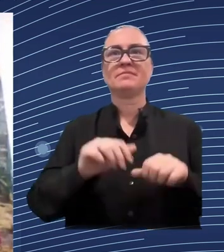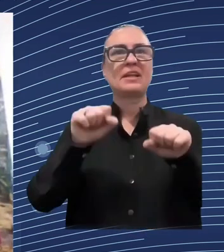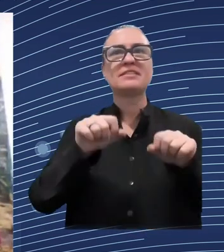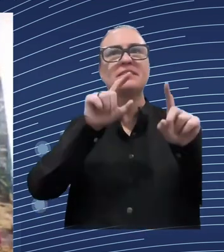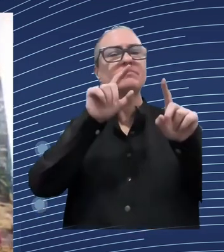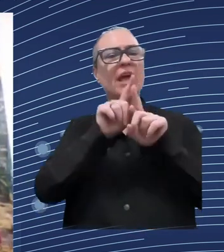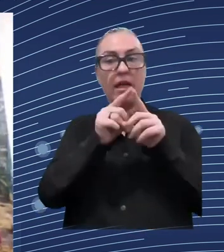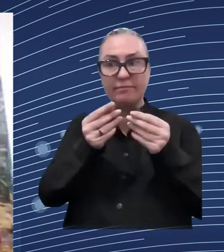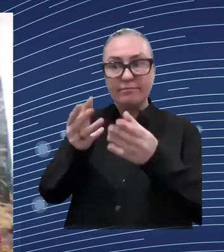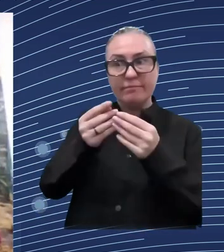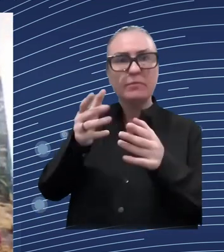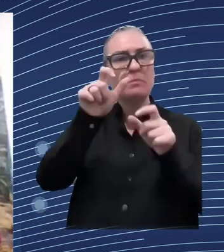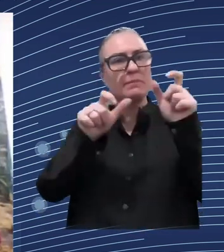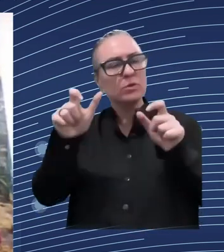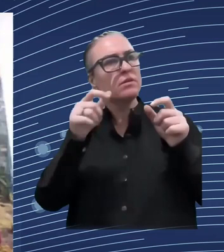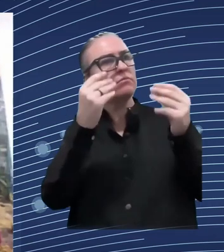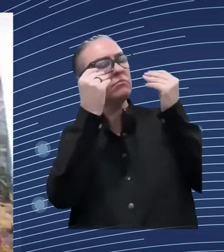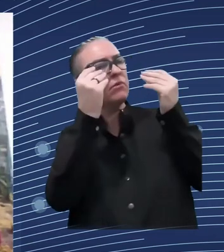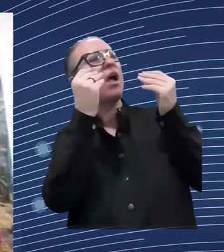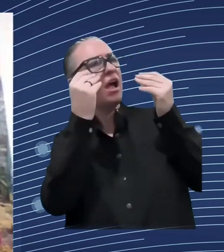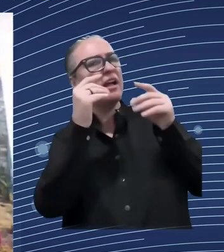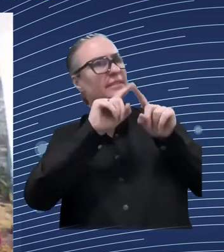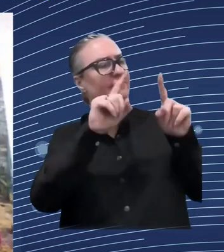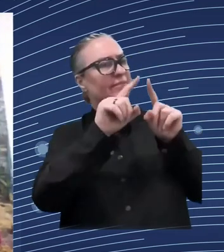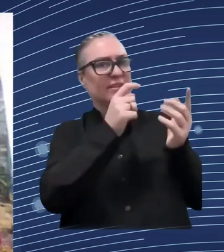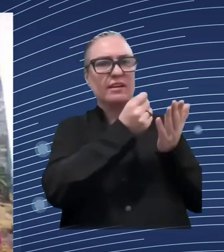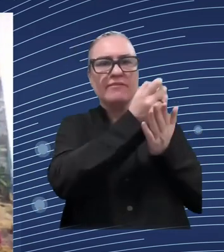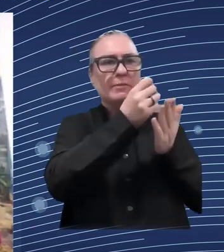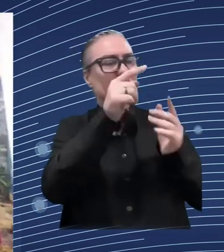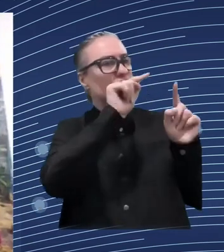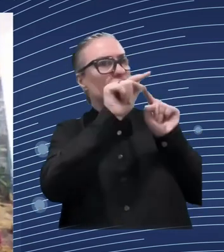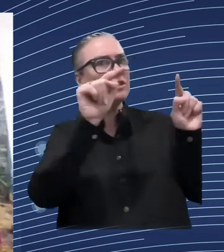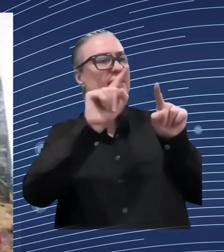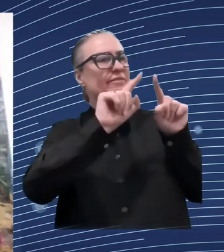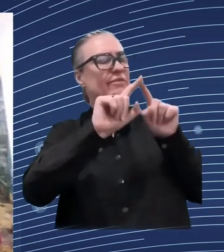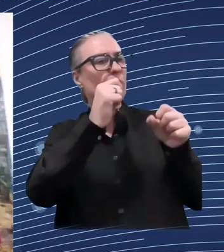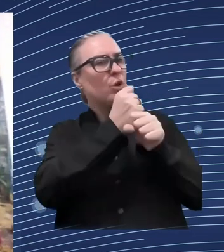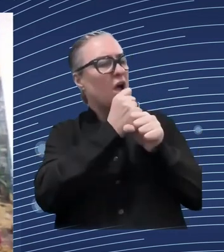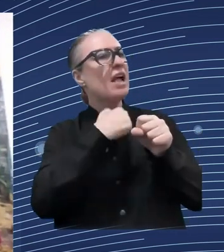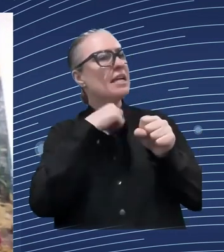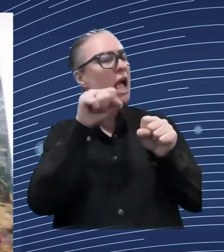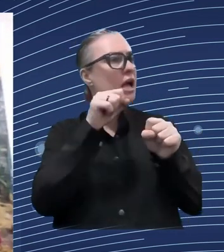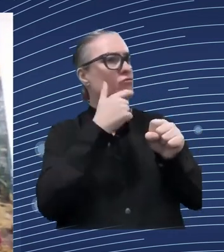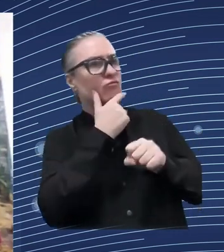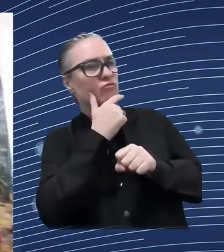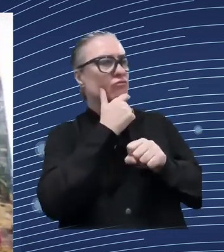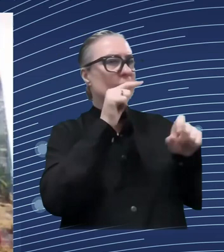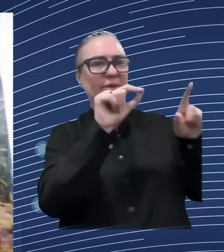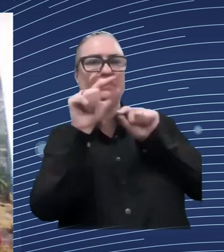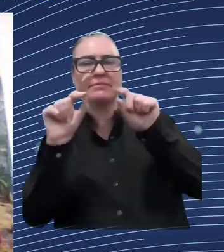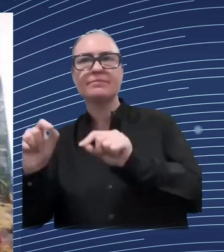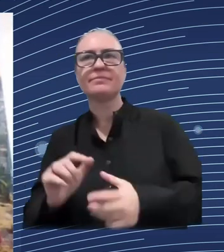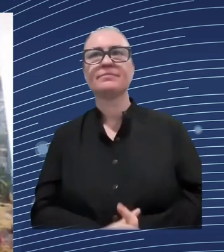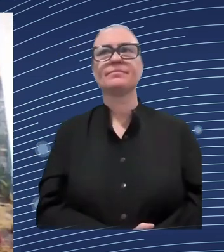and we have the special uh one-stop shop for for for for them and also the physical infrastructure uh this is the da business